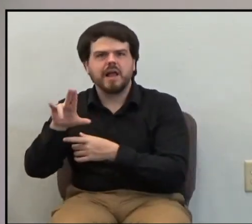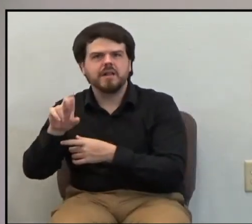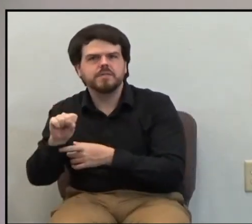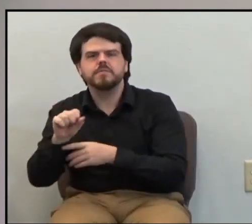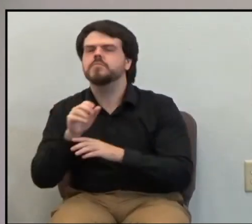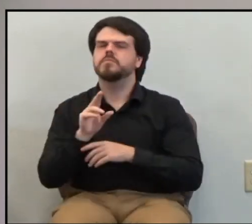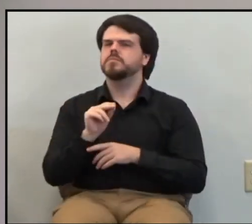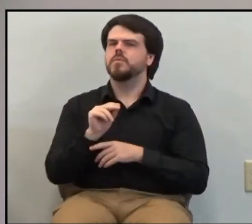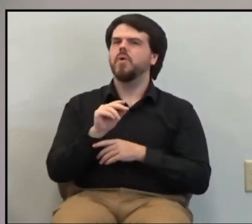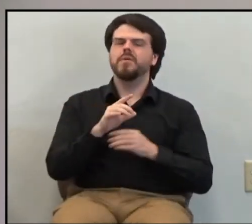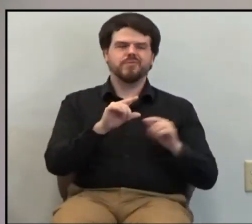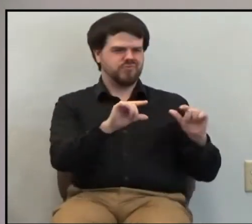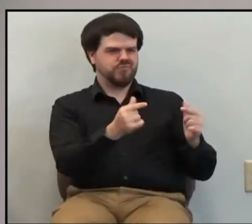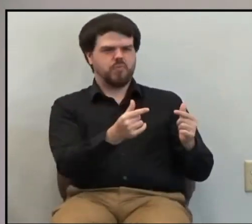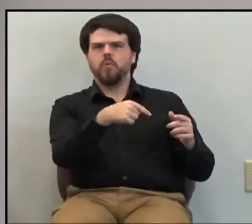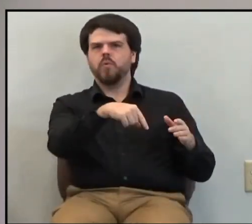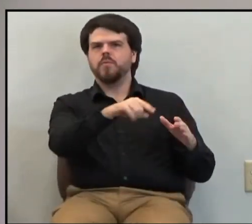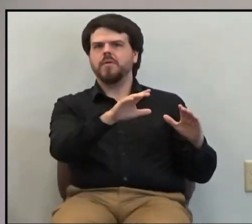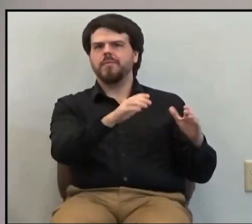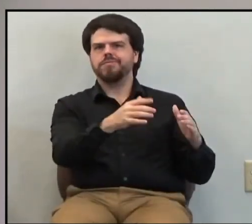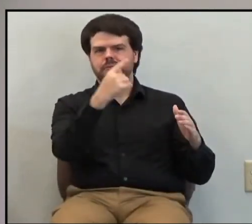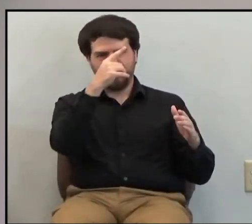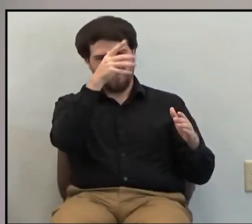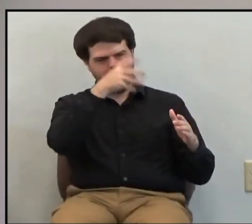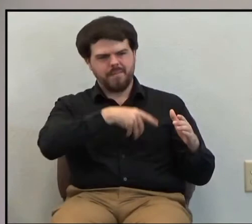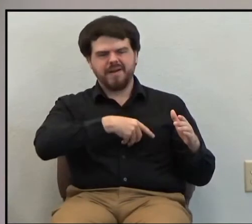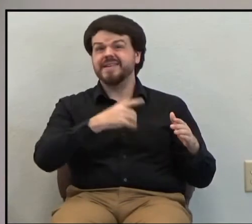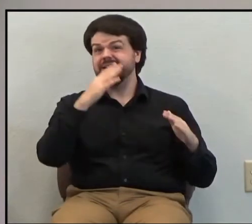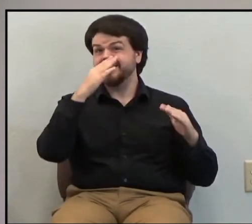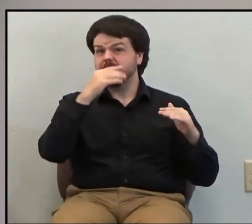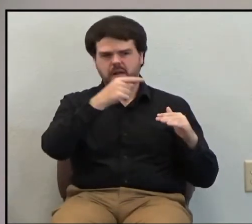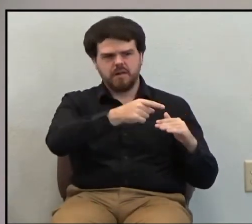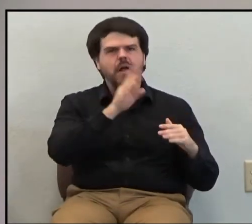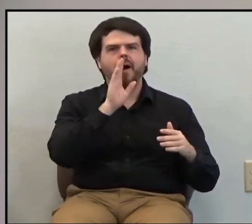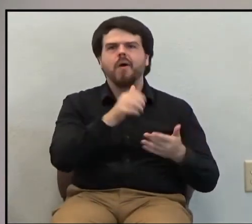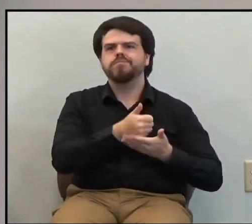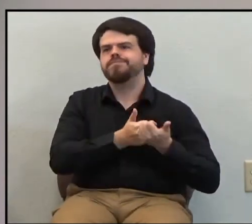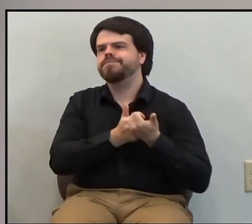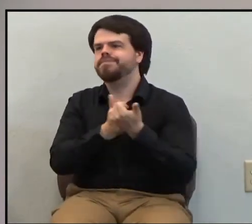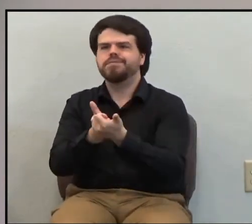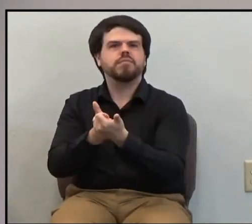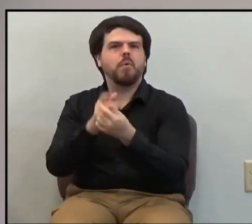But a group of men that he expected to be faithful and reliable.